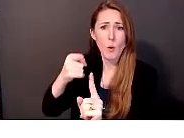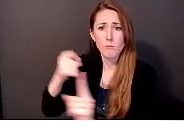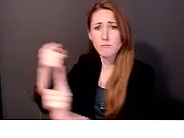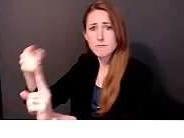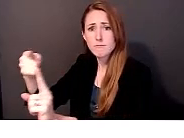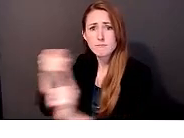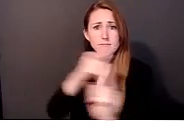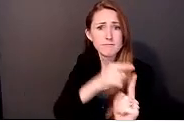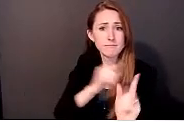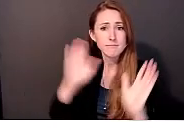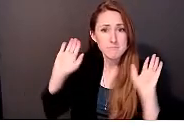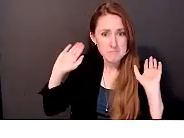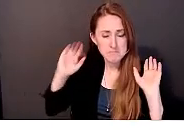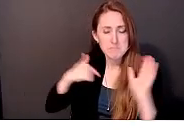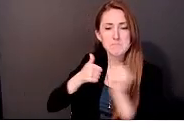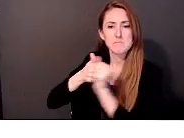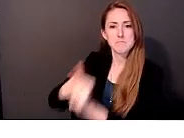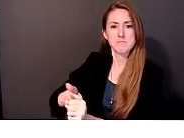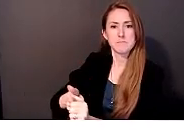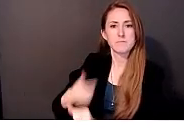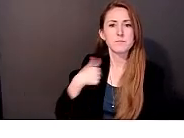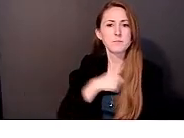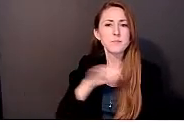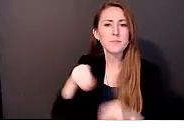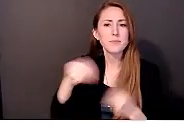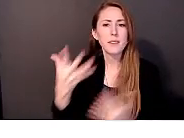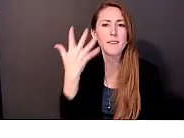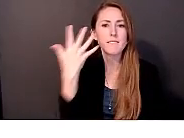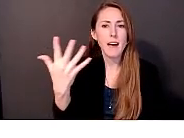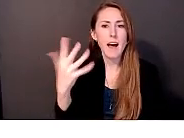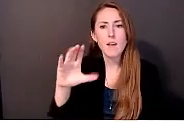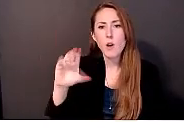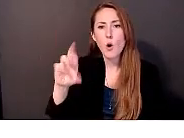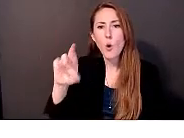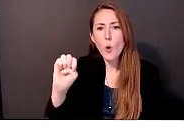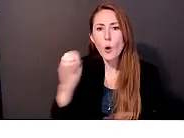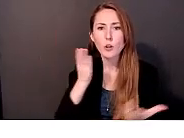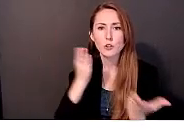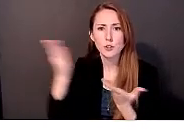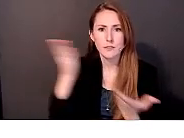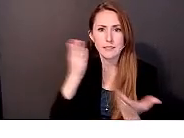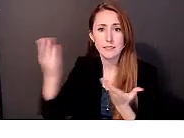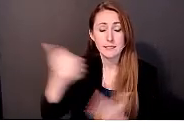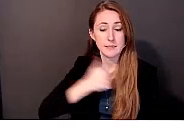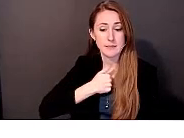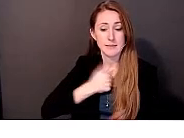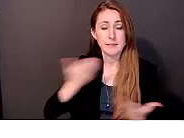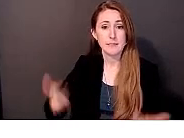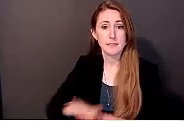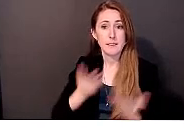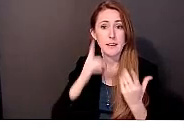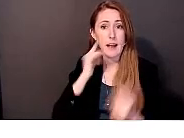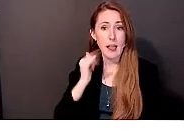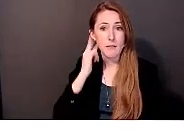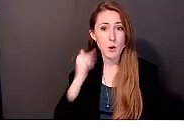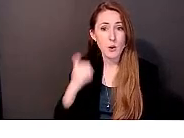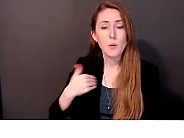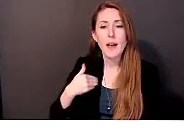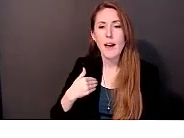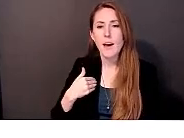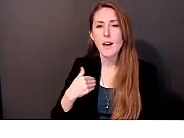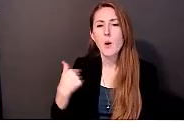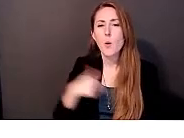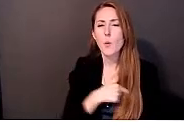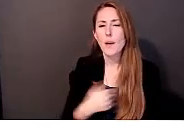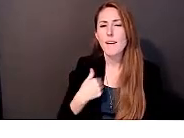services federally, um, myself in California. We actually have two other core services that are